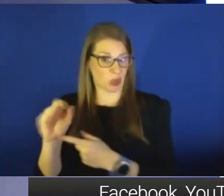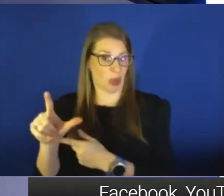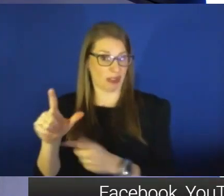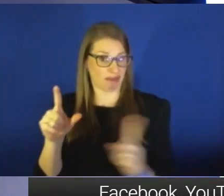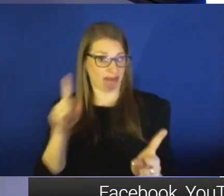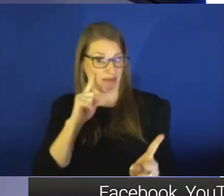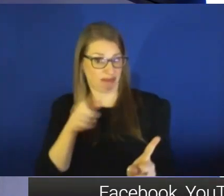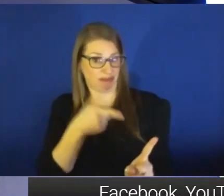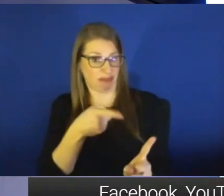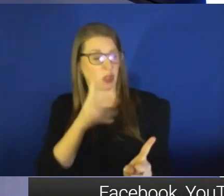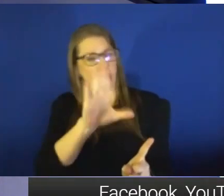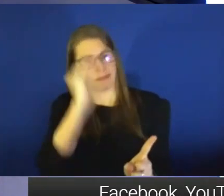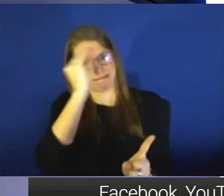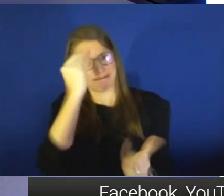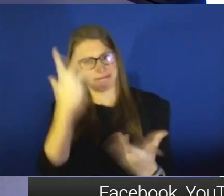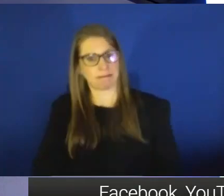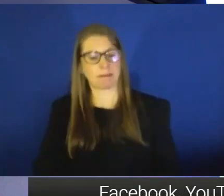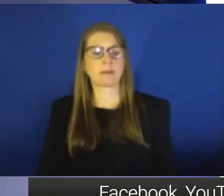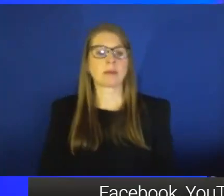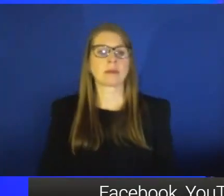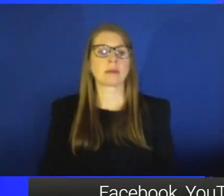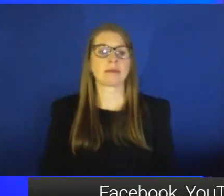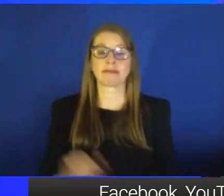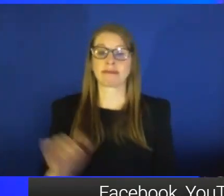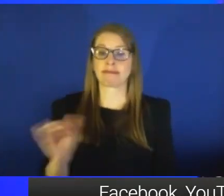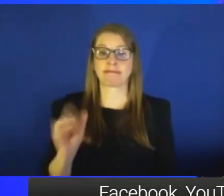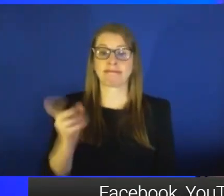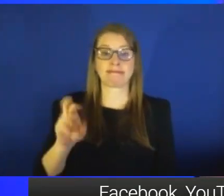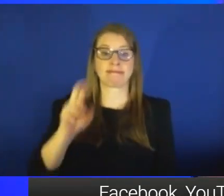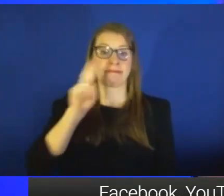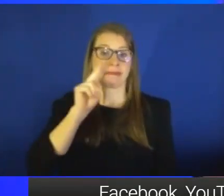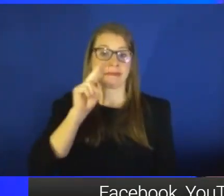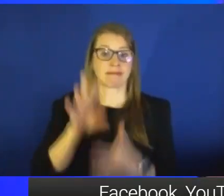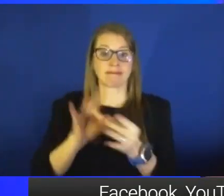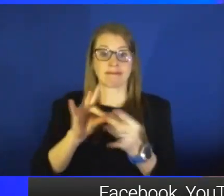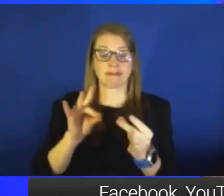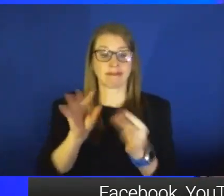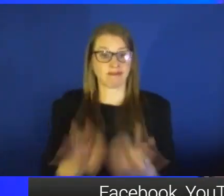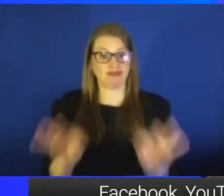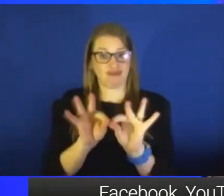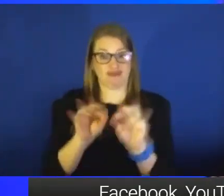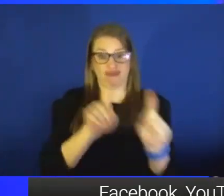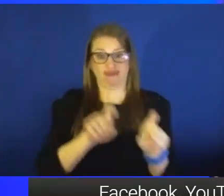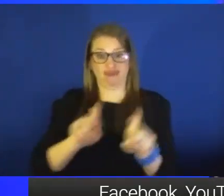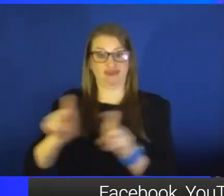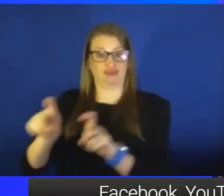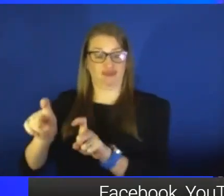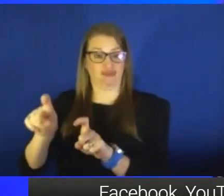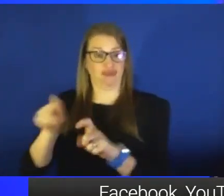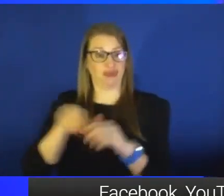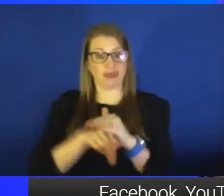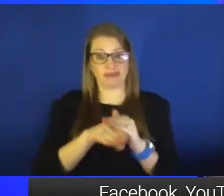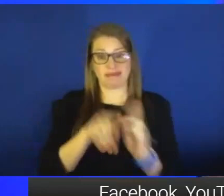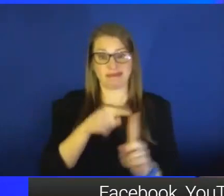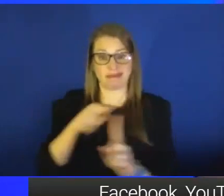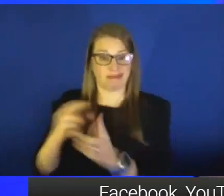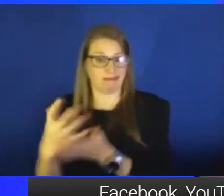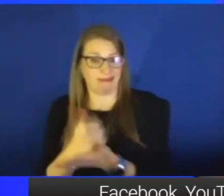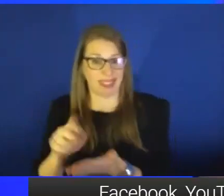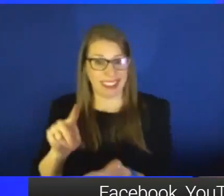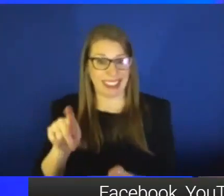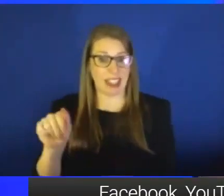possibly. Yeah, like Dr. Atkinson said, I think it's really important to have as many testing entry points as we possibly can. Because